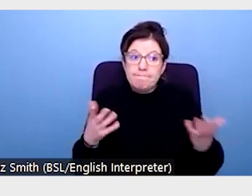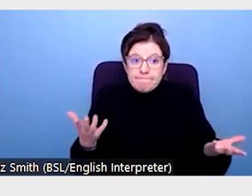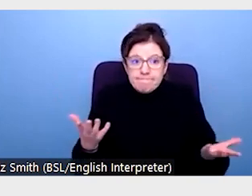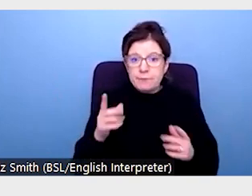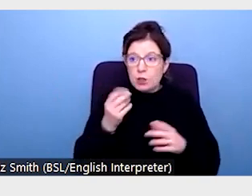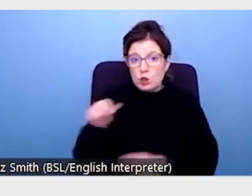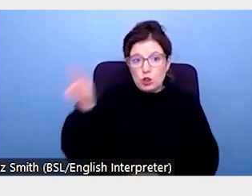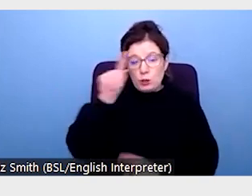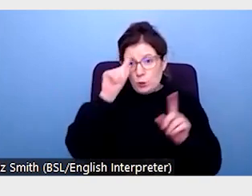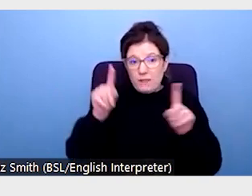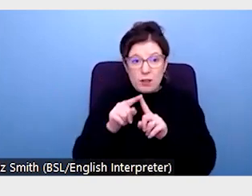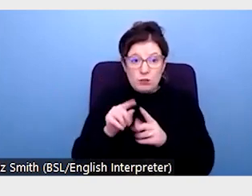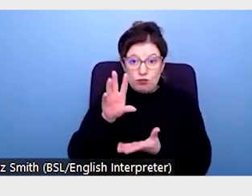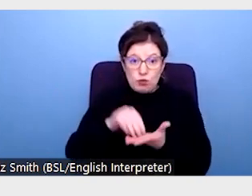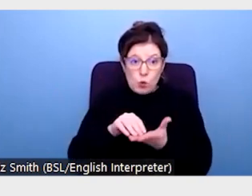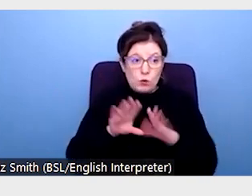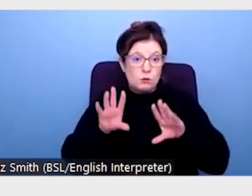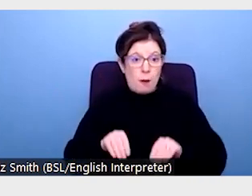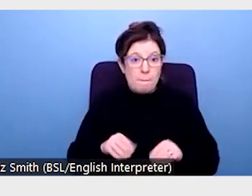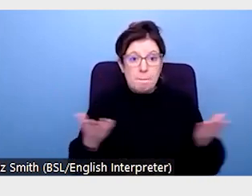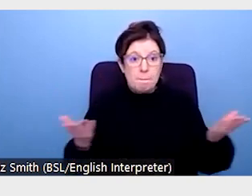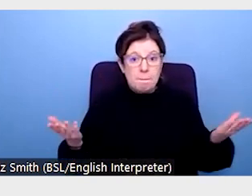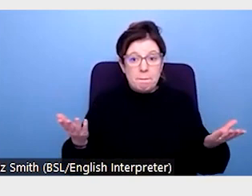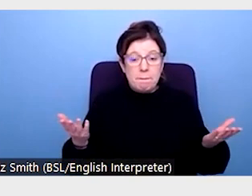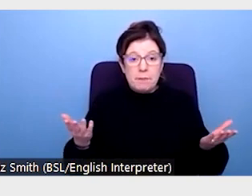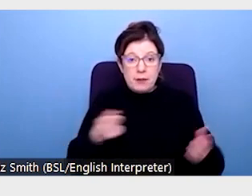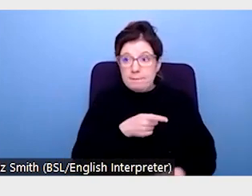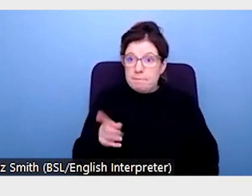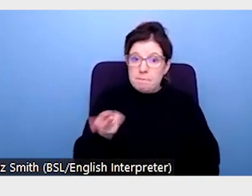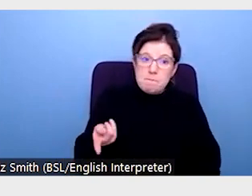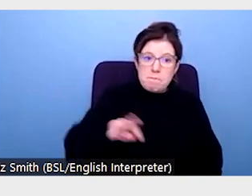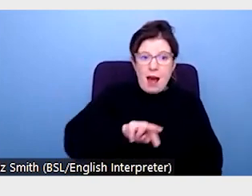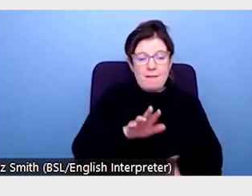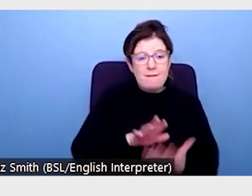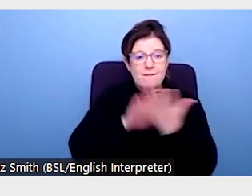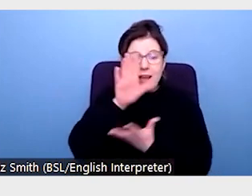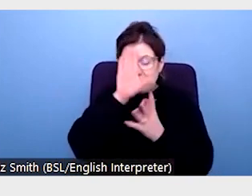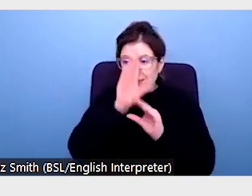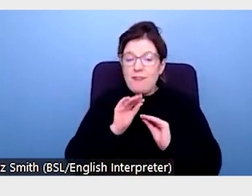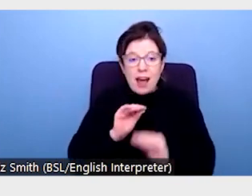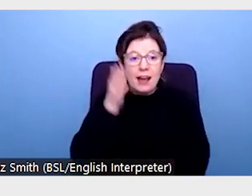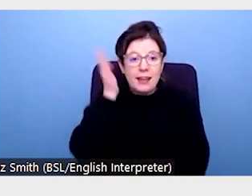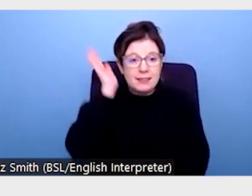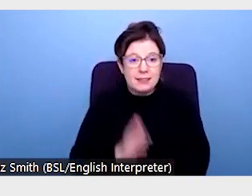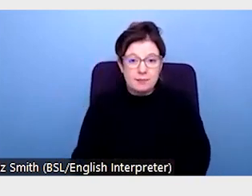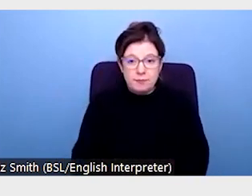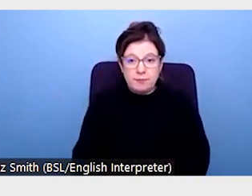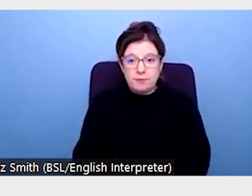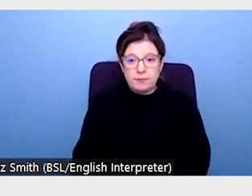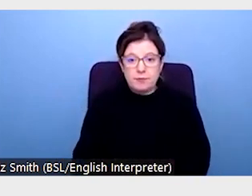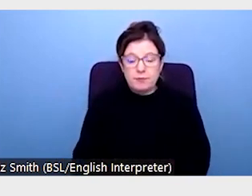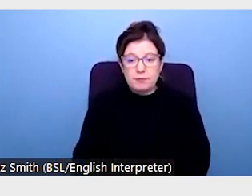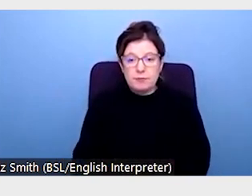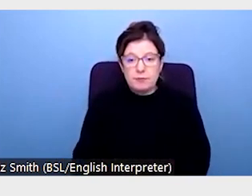stop the provision of lecture recordings requiring students to go back to a completely in-person education. This